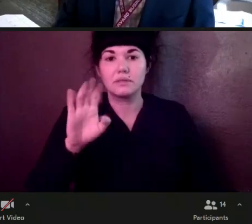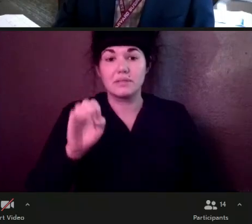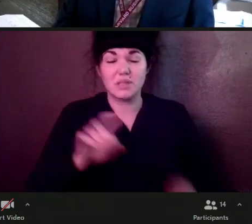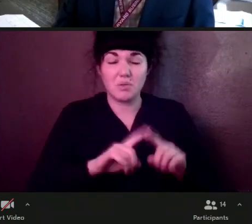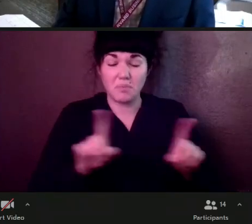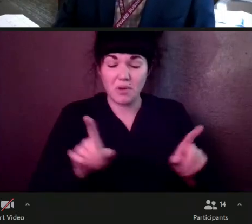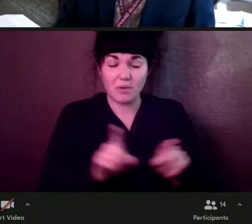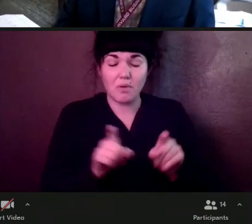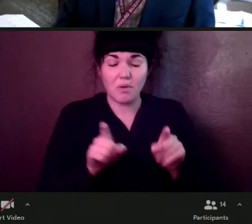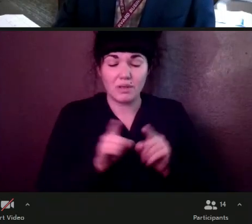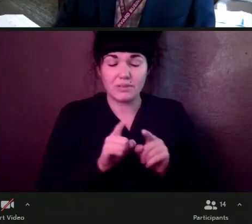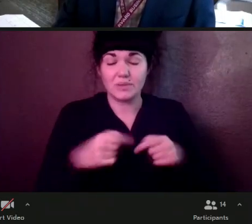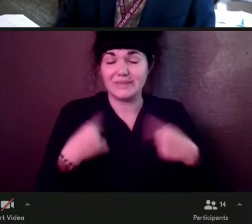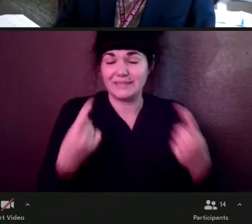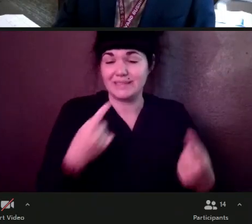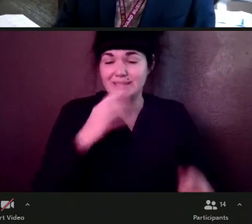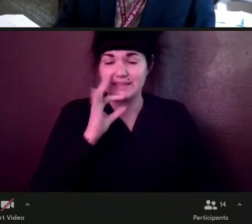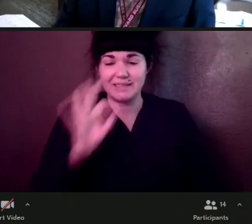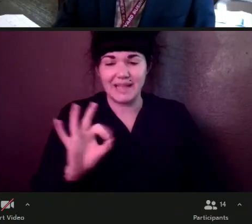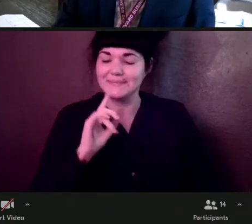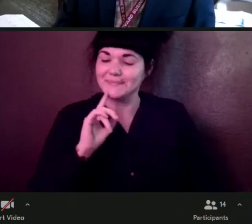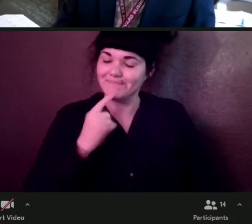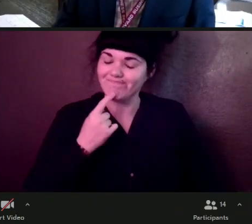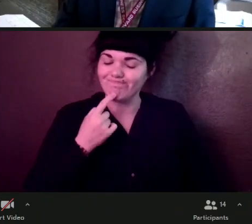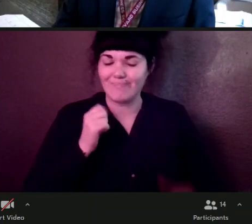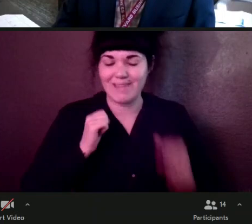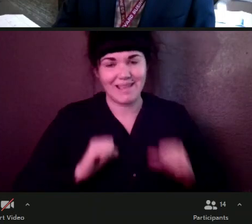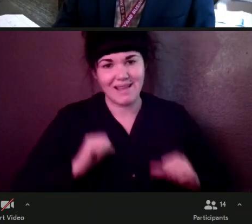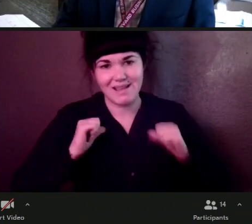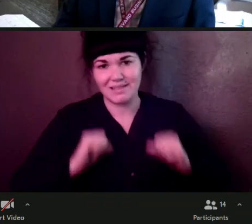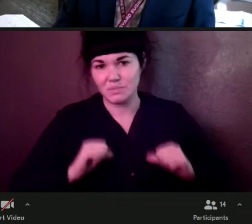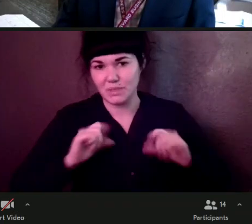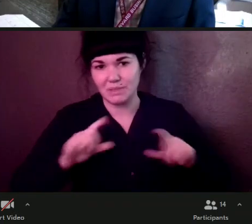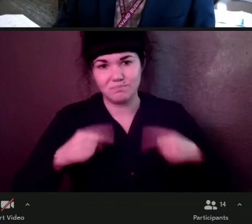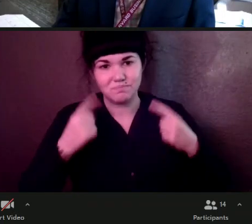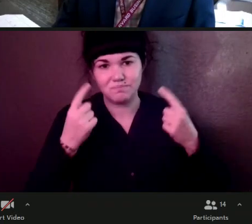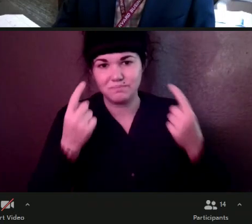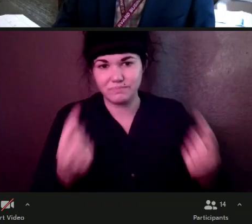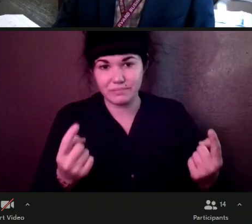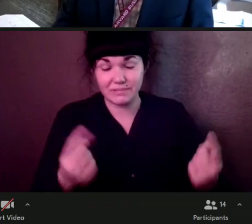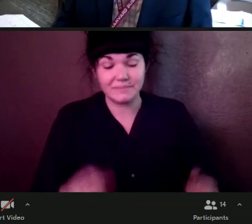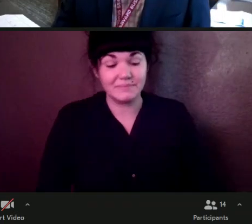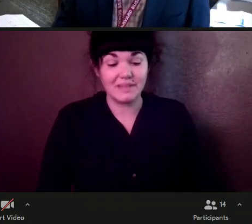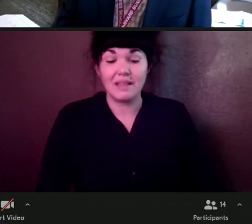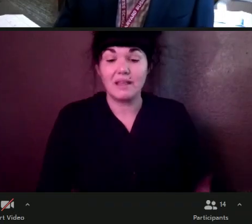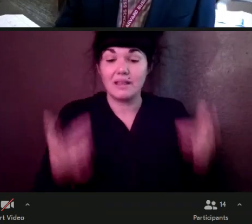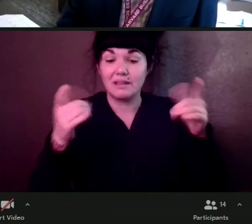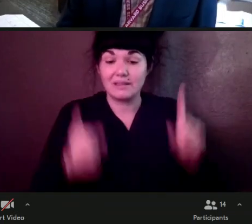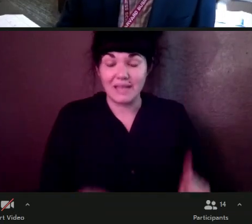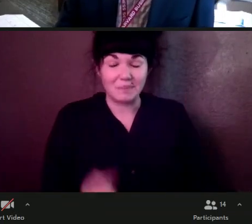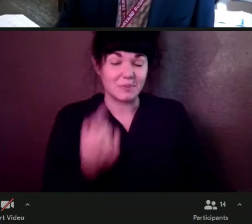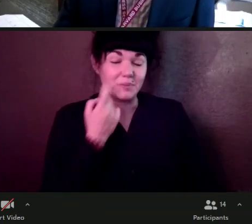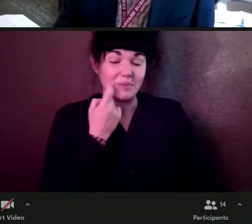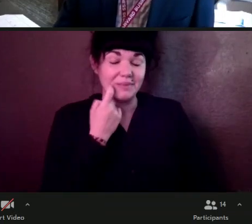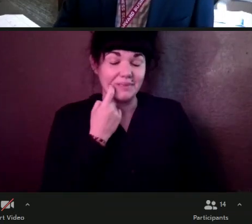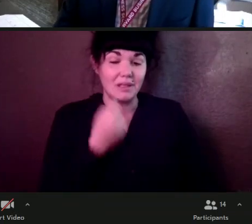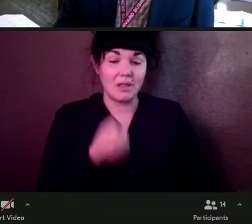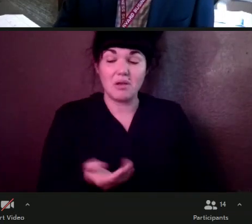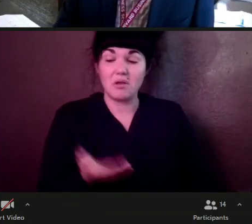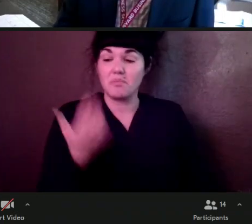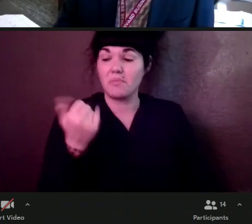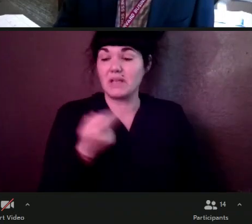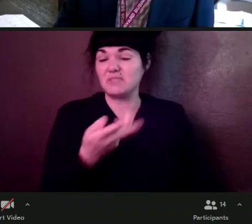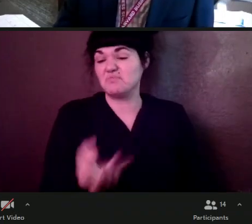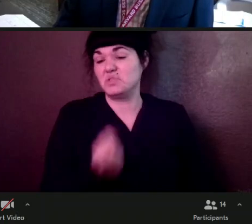since I was nine years old. And, um, recently within the last couple of years, we had some water enter into